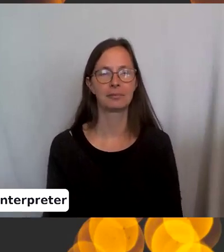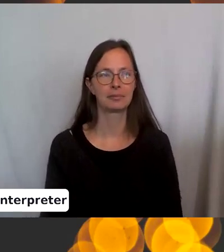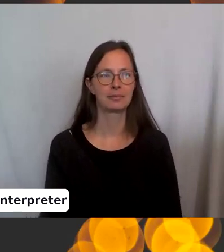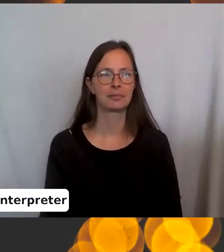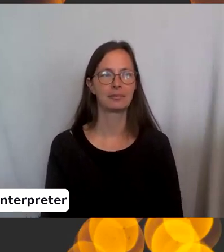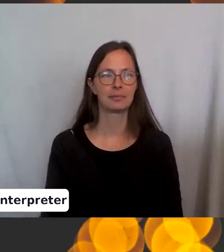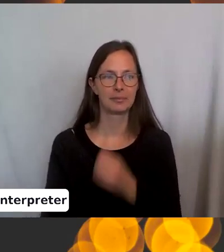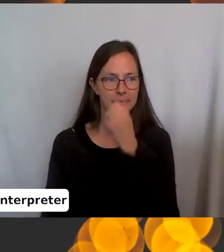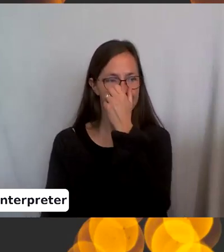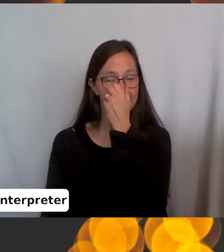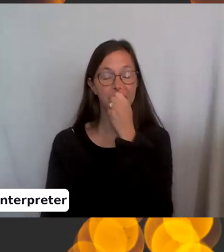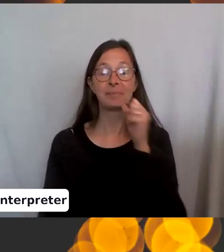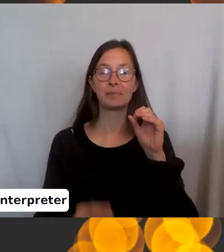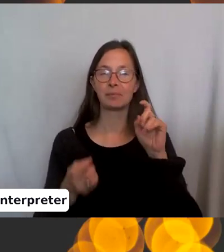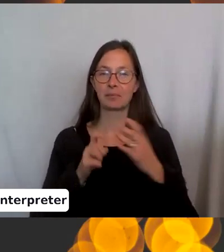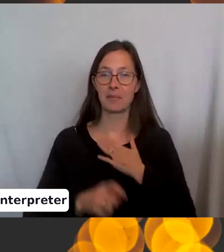Adjust the light.